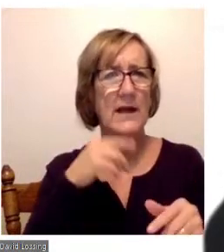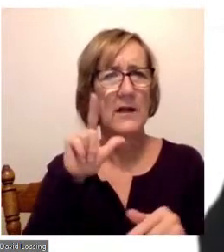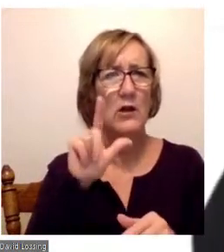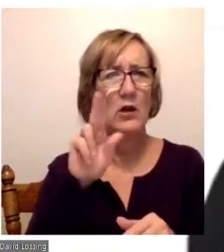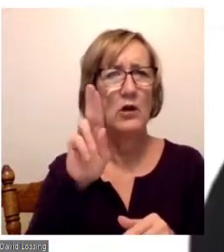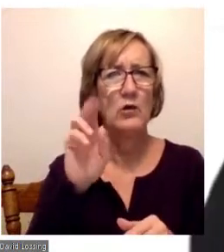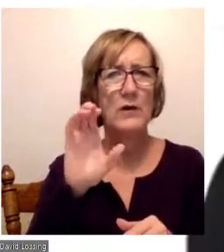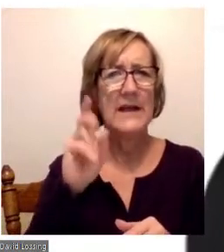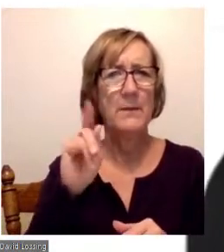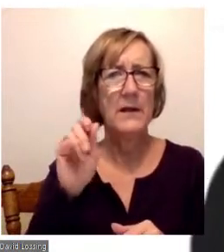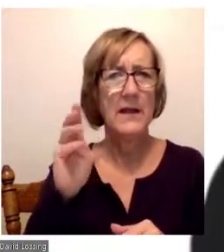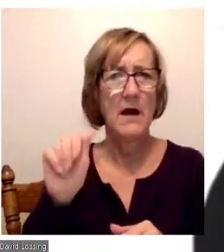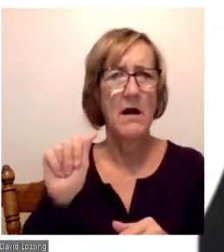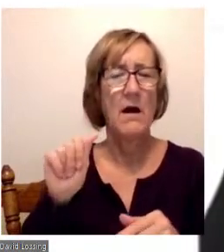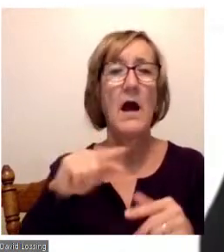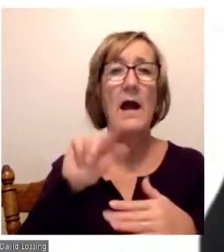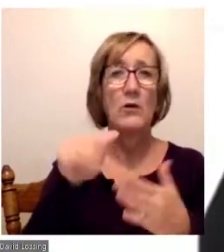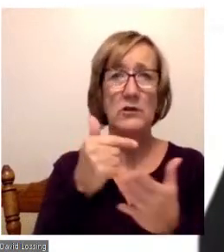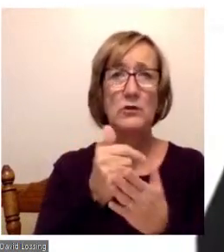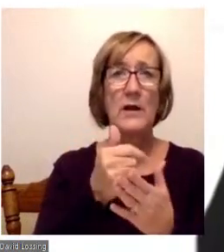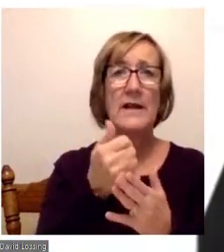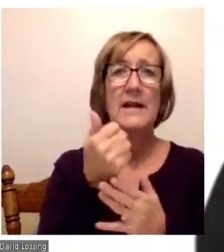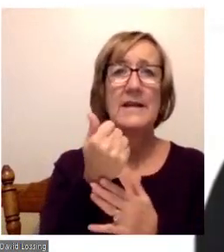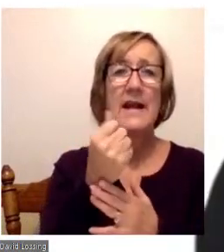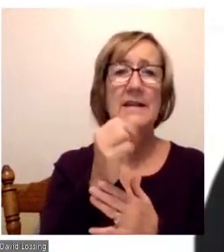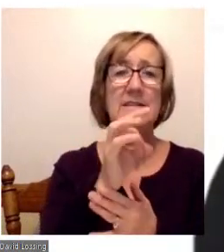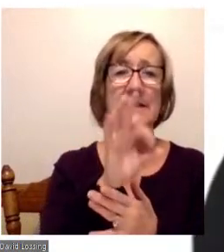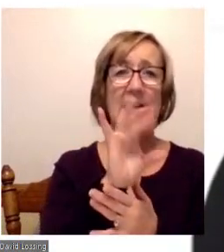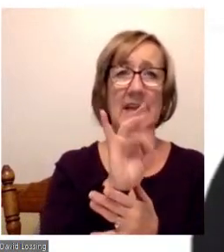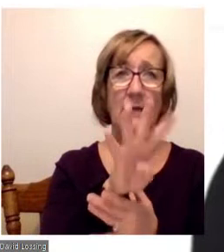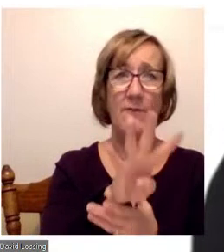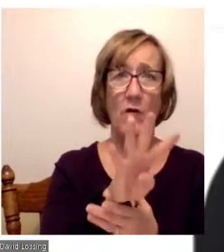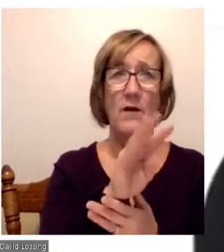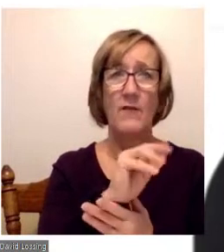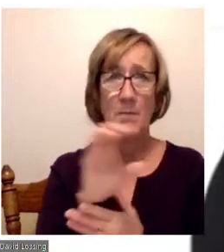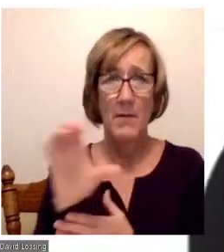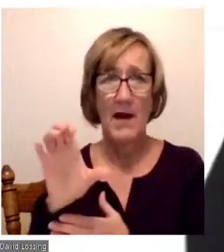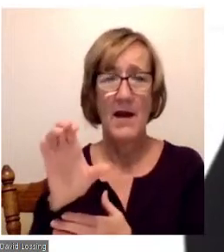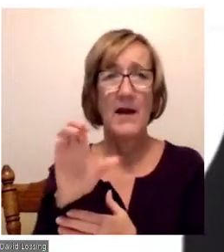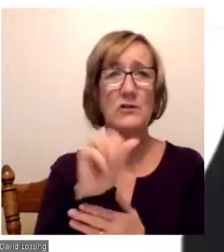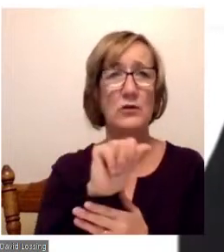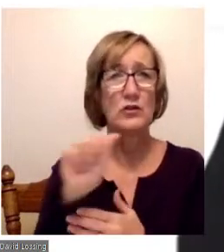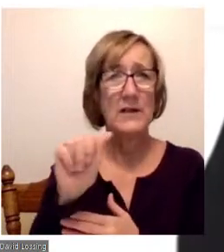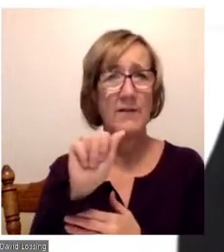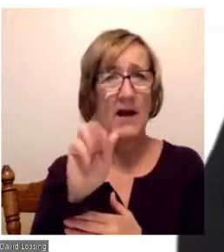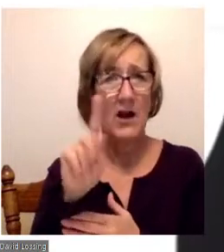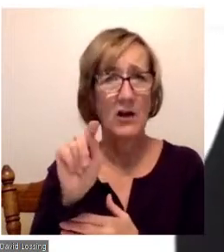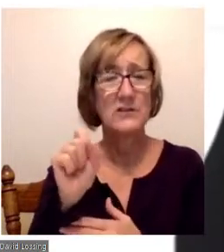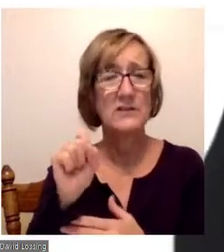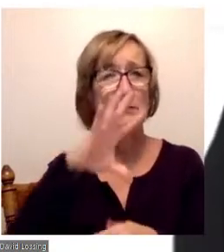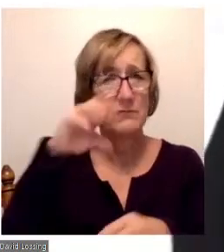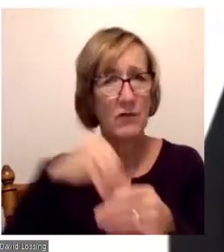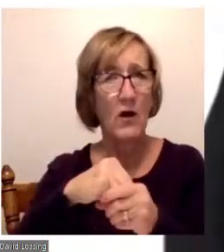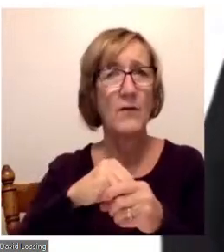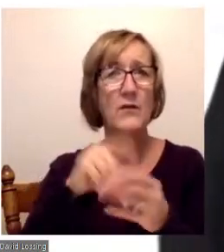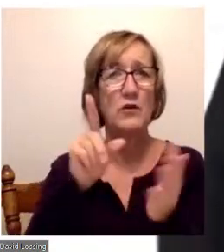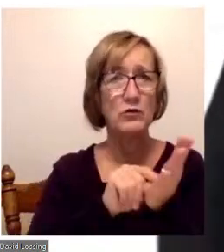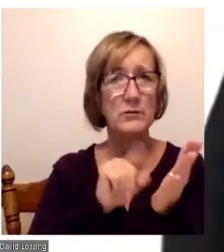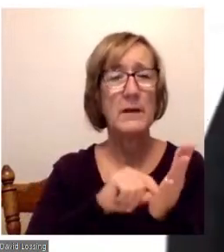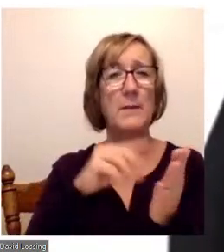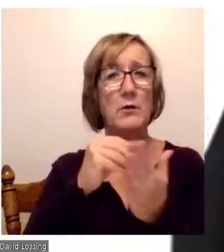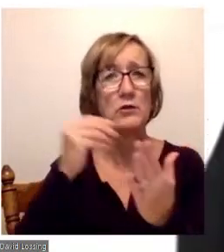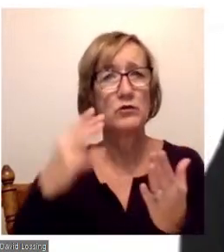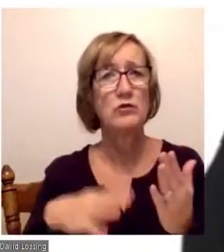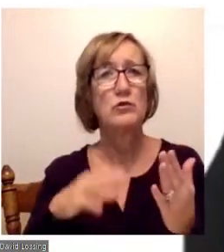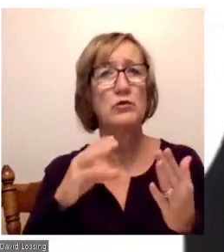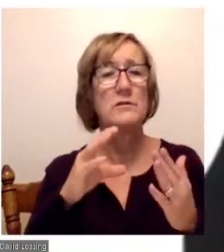Educationally, I graduated from Mott in 1984 with an Associates of Arts degree. was involved in student government and the student newspaper. For those of you that are